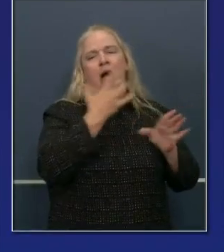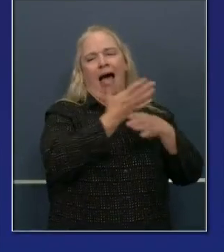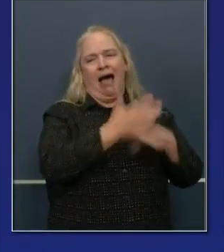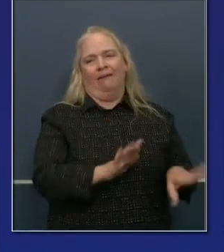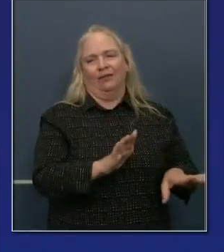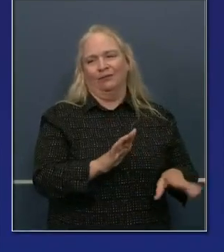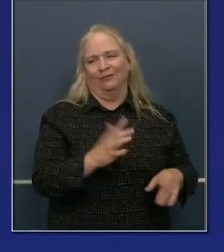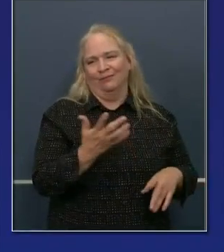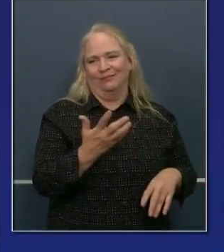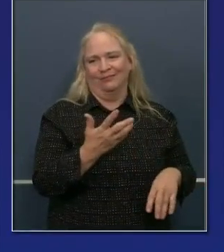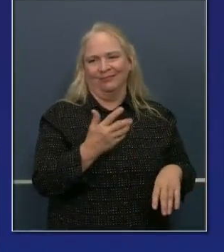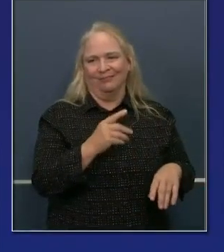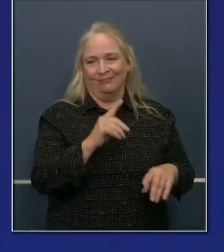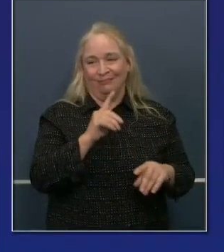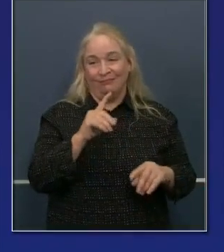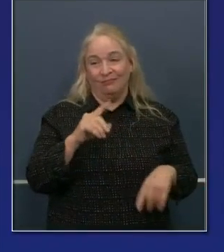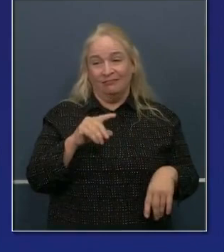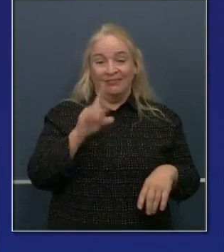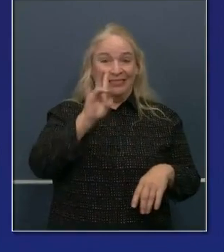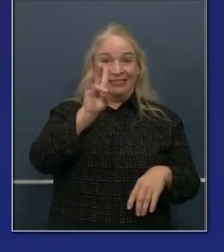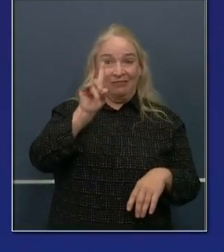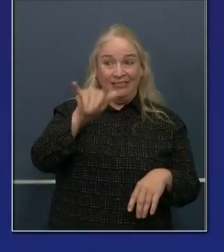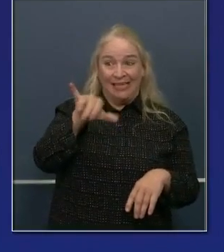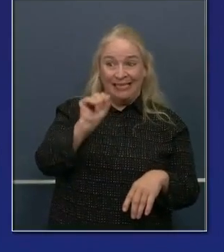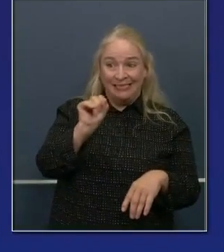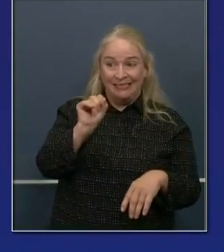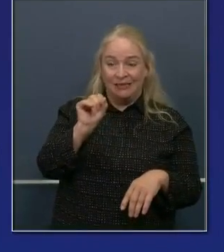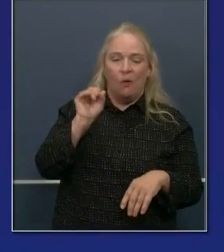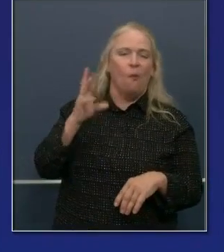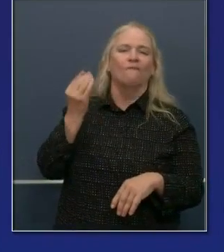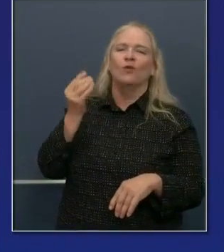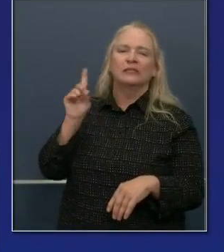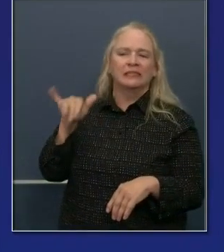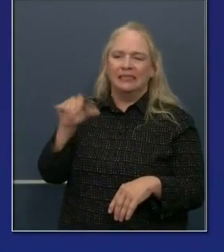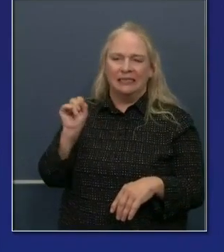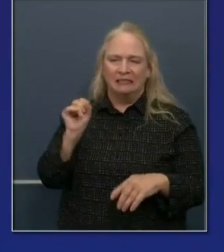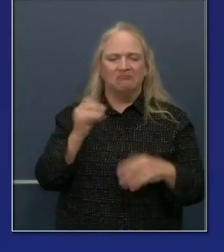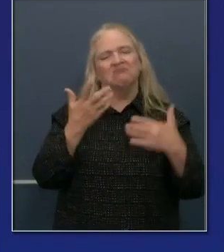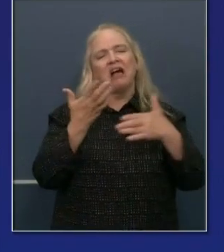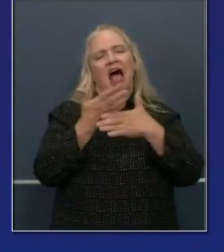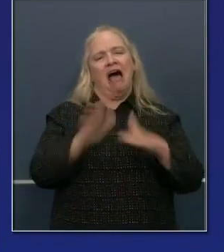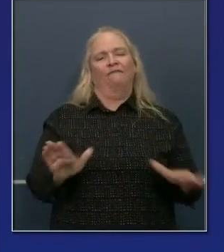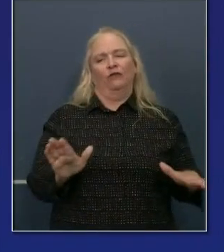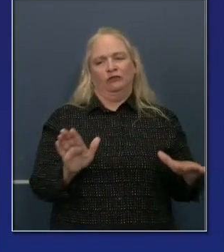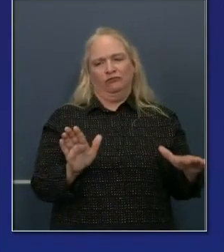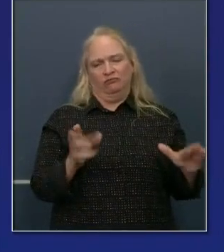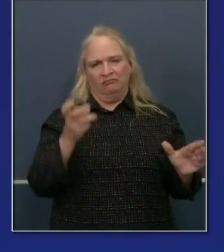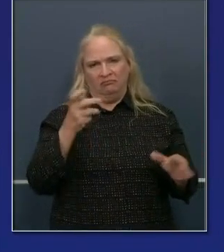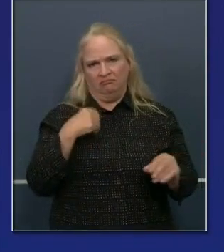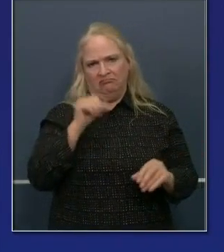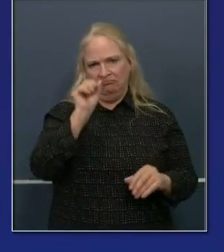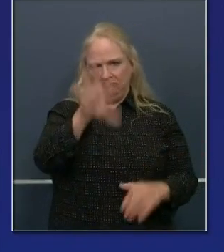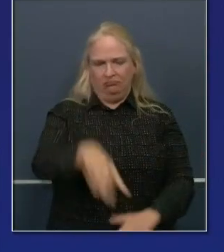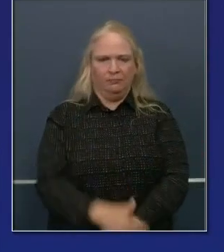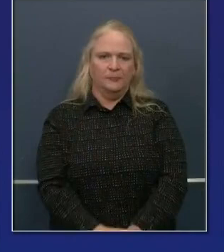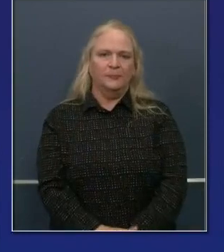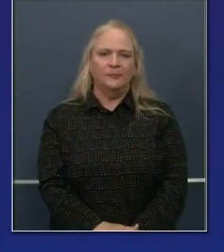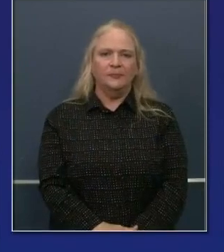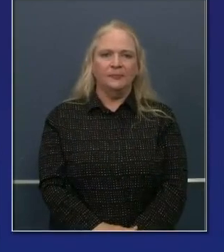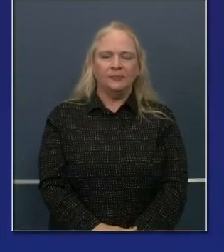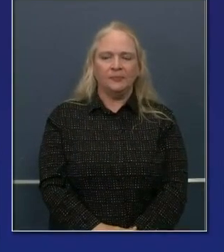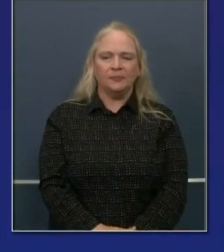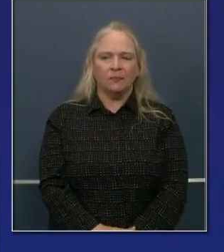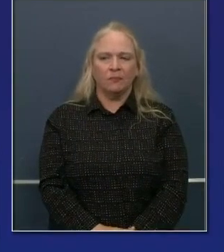averages, 14 days, even better, but give you a more contemporary seven-day average. You'll see that seven-day about 8